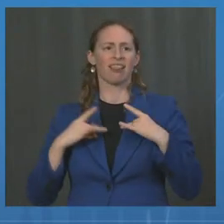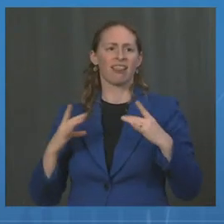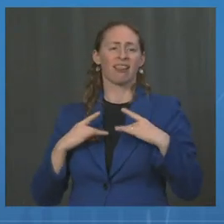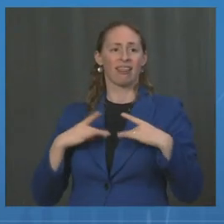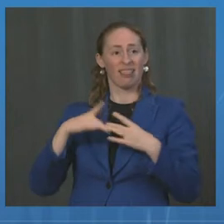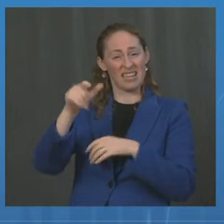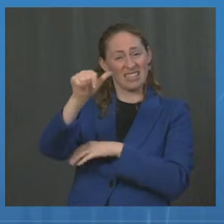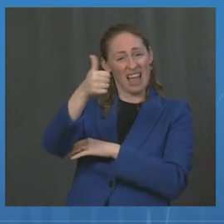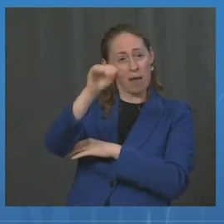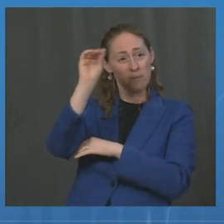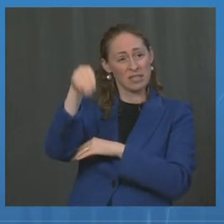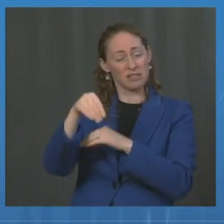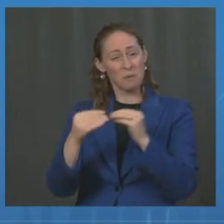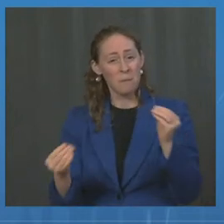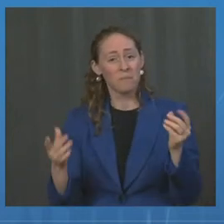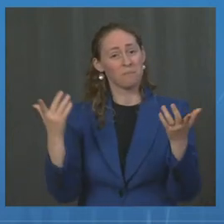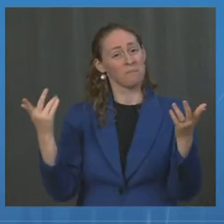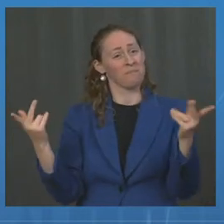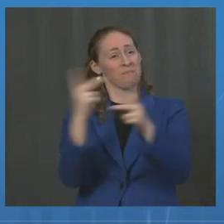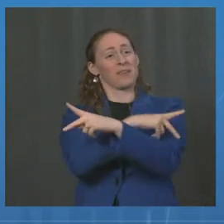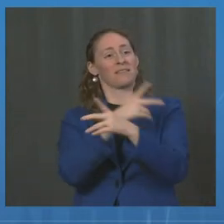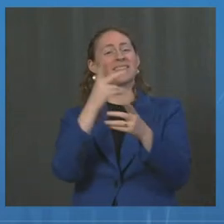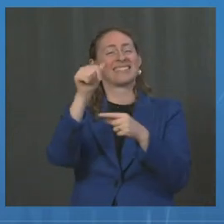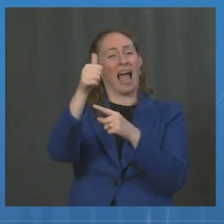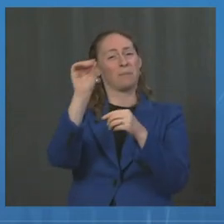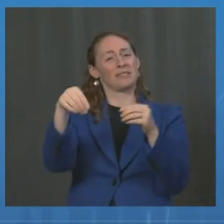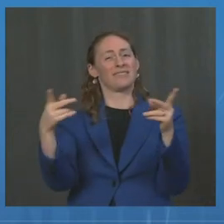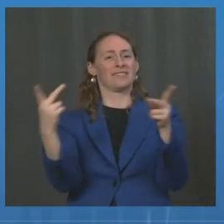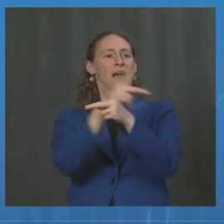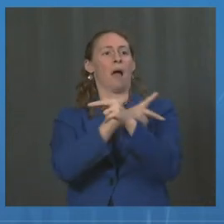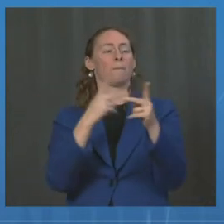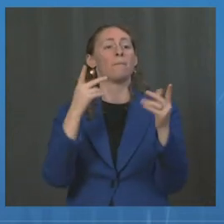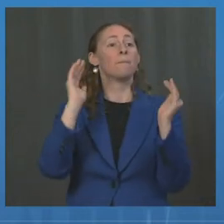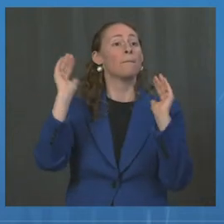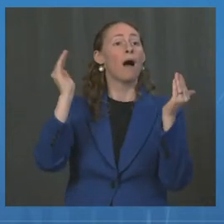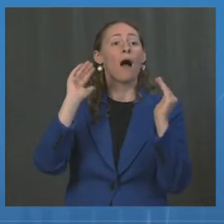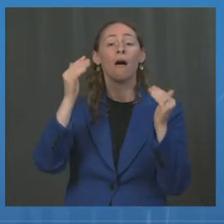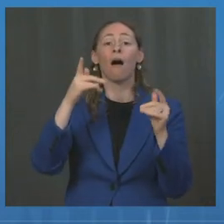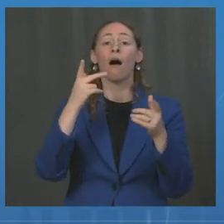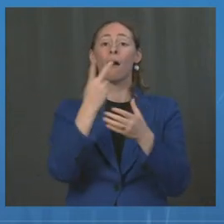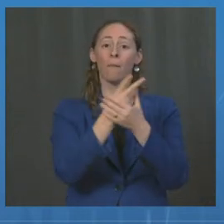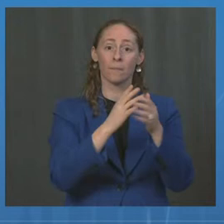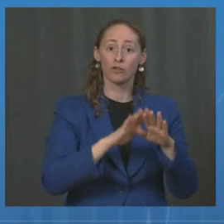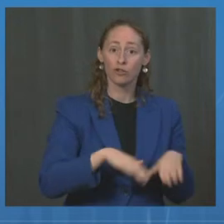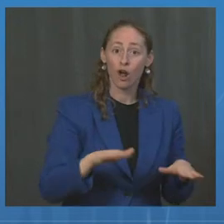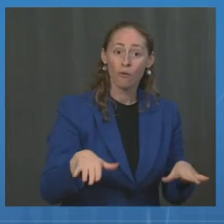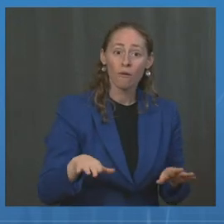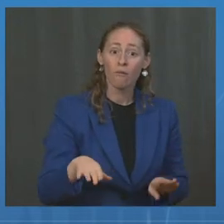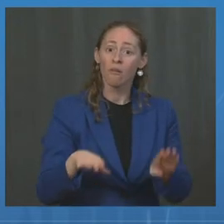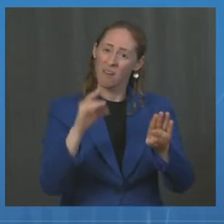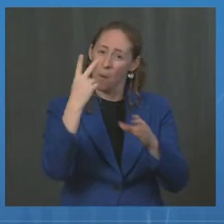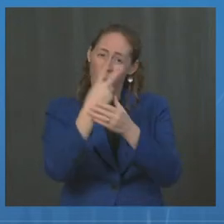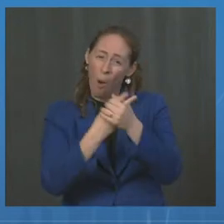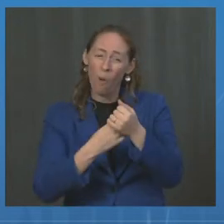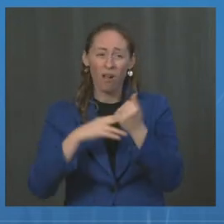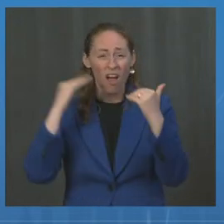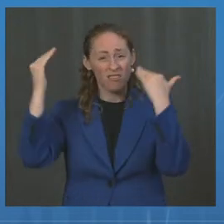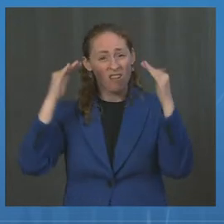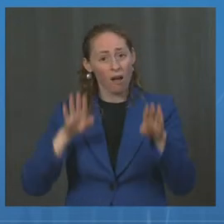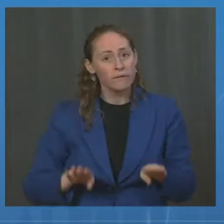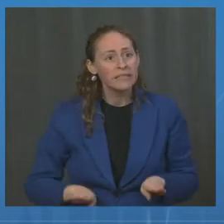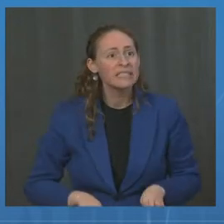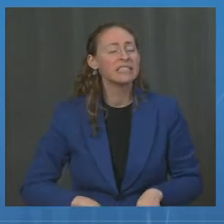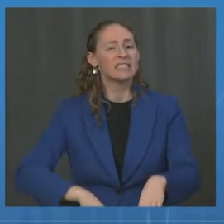aligns with the increase seen for the general population. And although we are seeing more cases in children and more